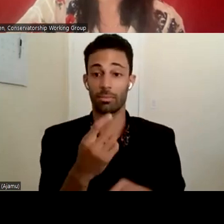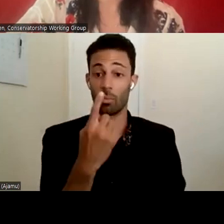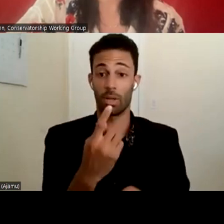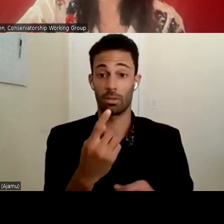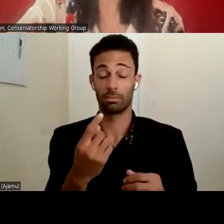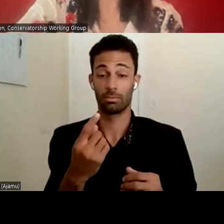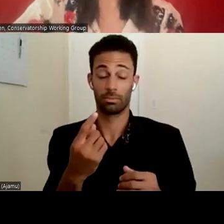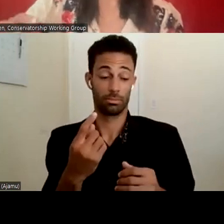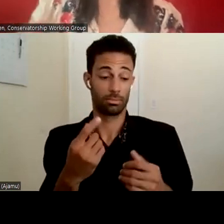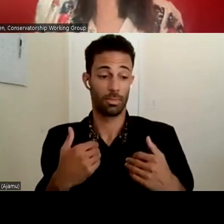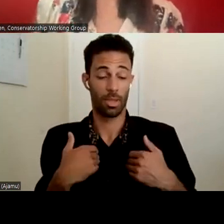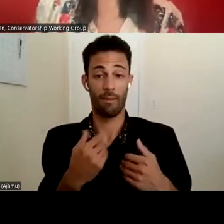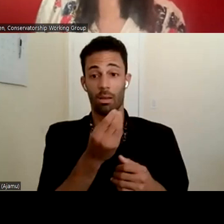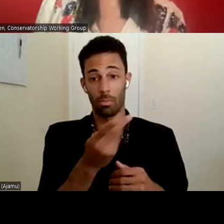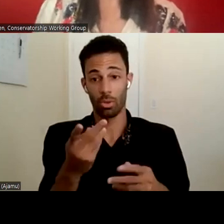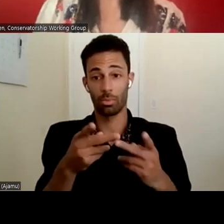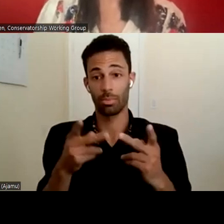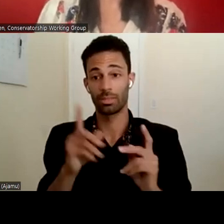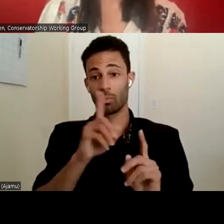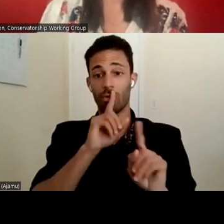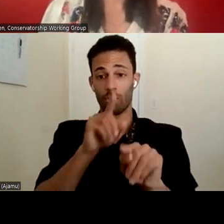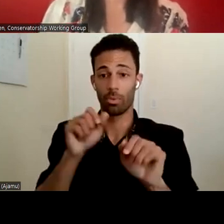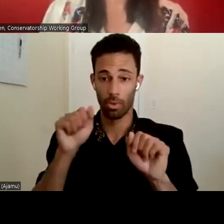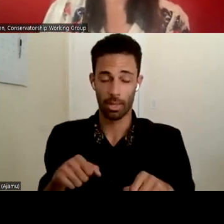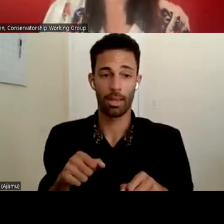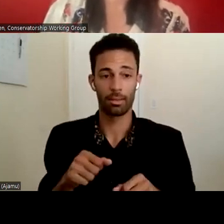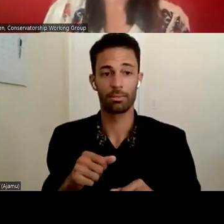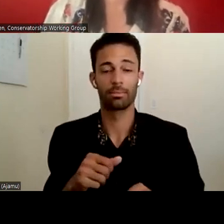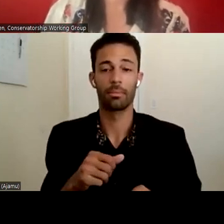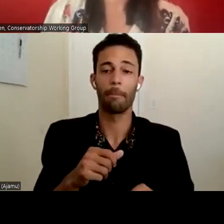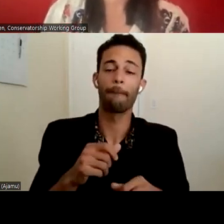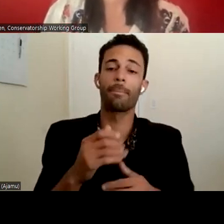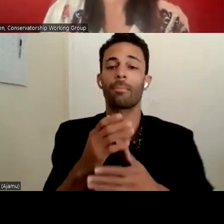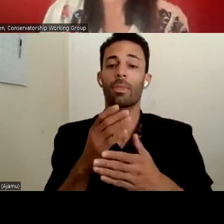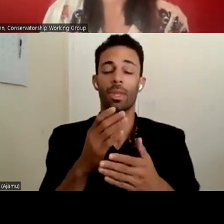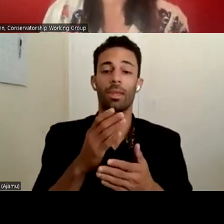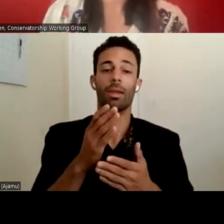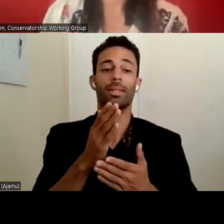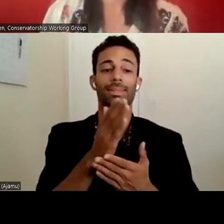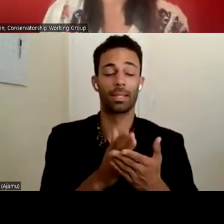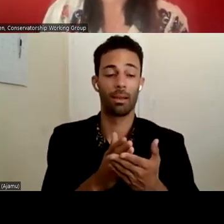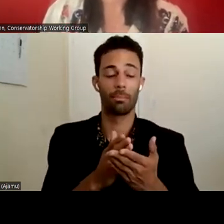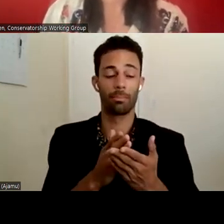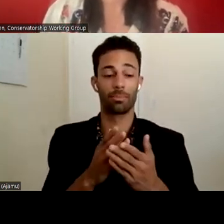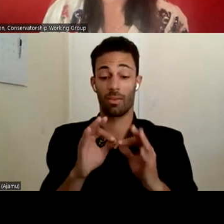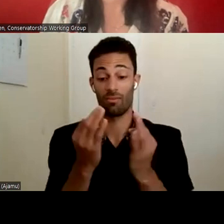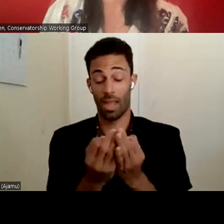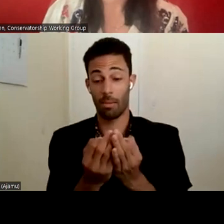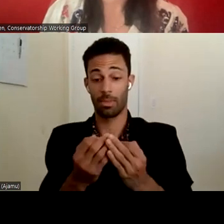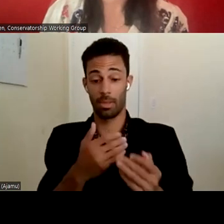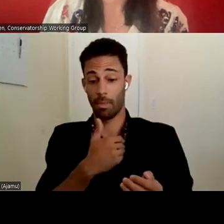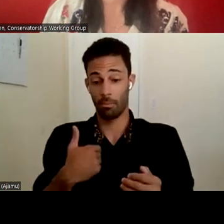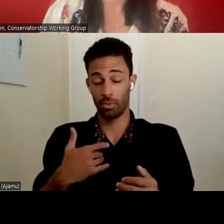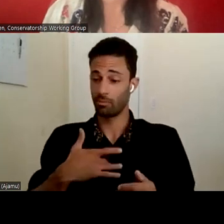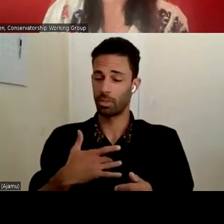report. Now we often have victims or family members who believe they have reported something, but for example, maybe they've,